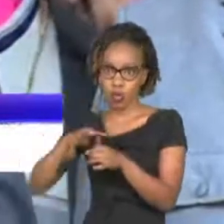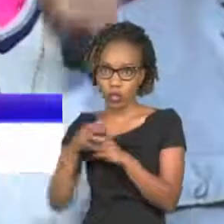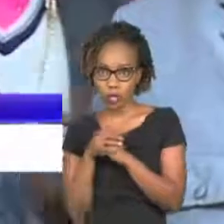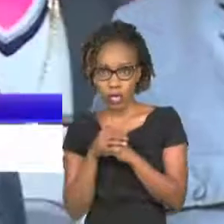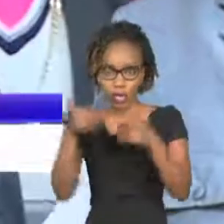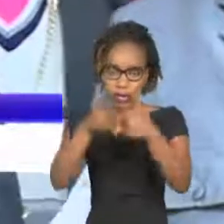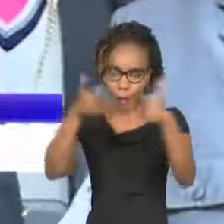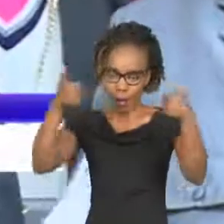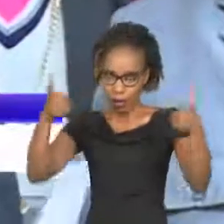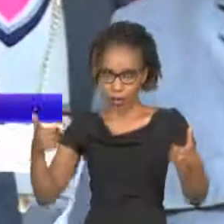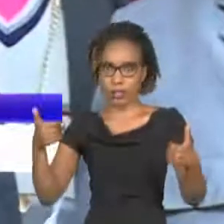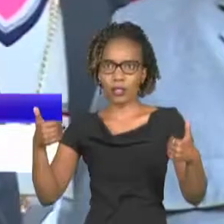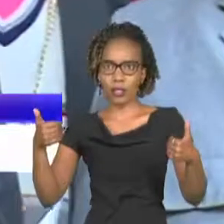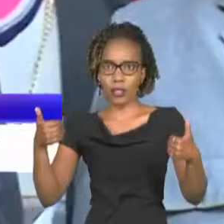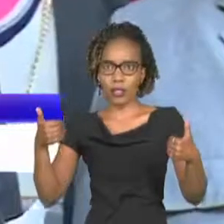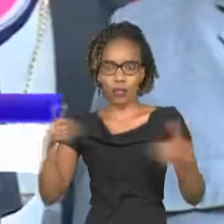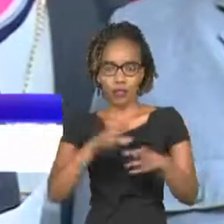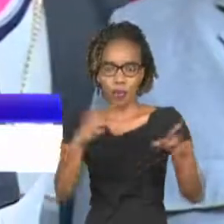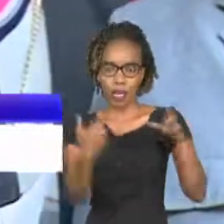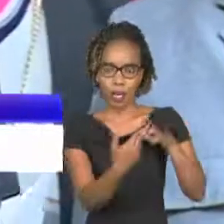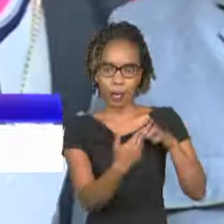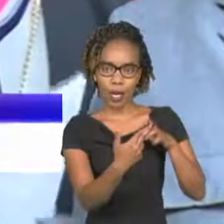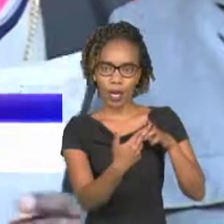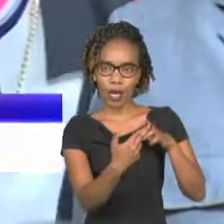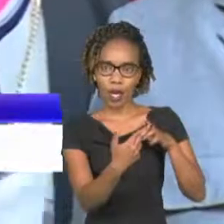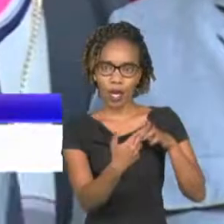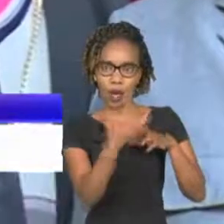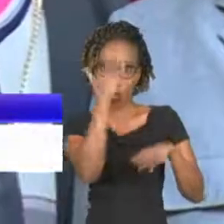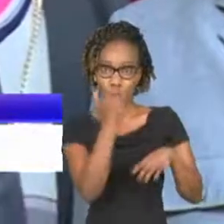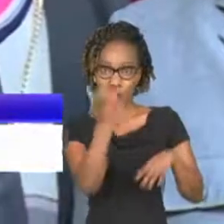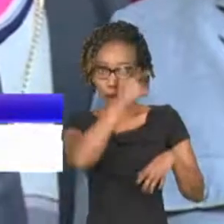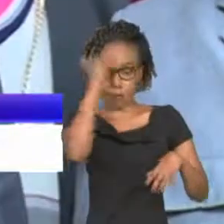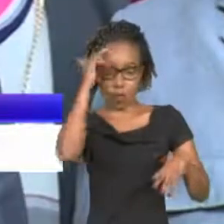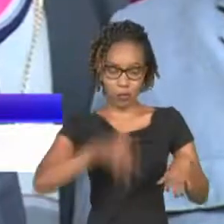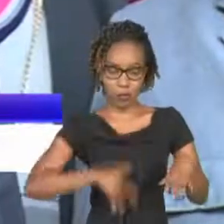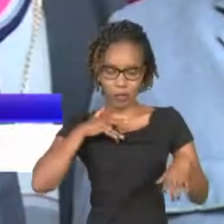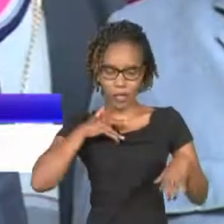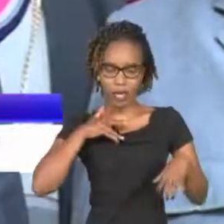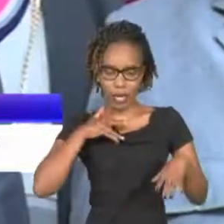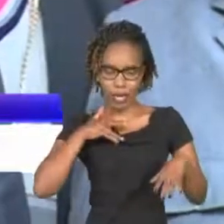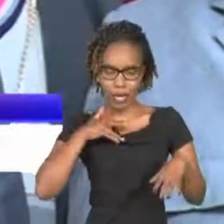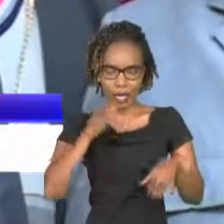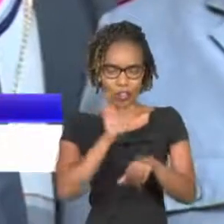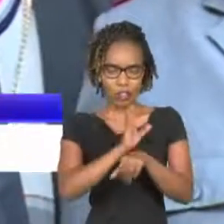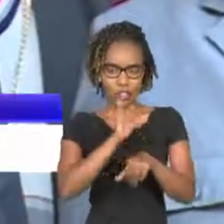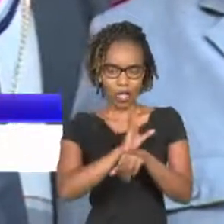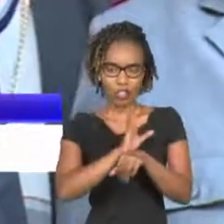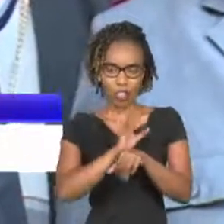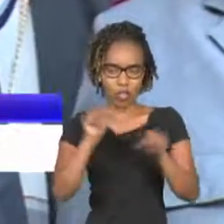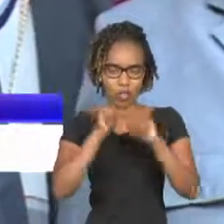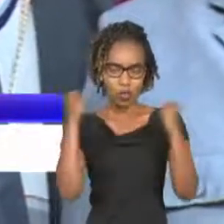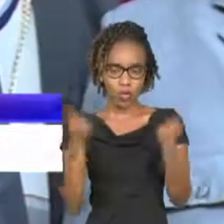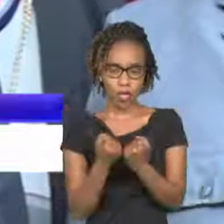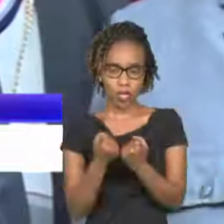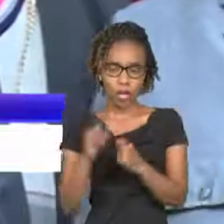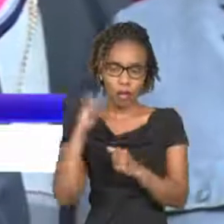be separated completely from the referendum it is our feeling that as a society and kenyans want to